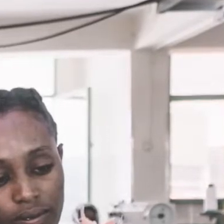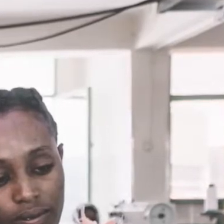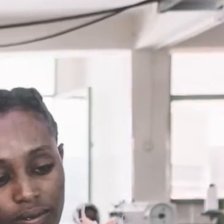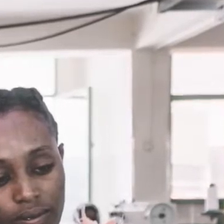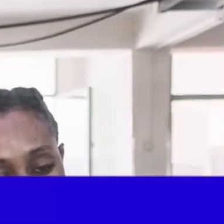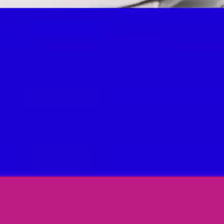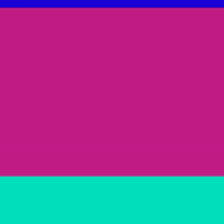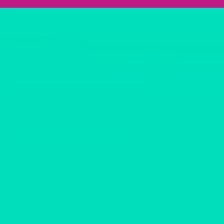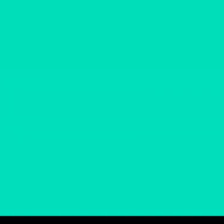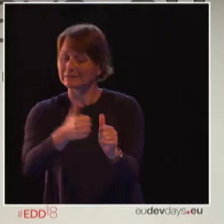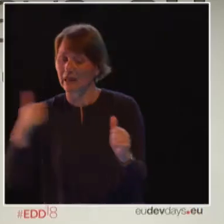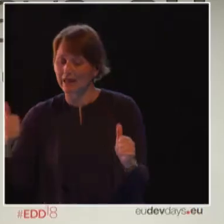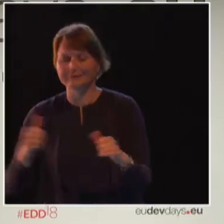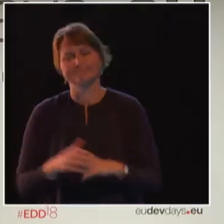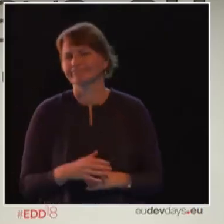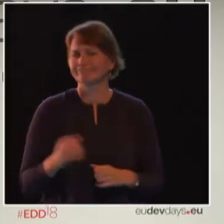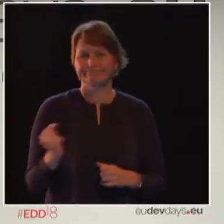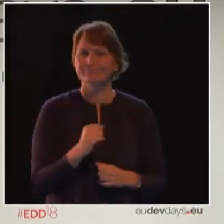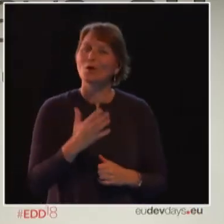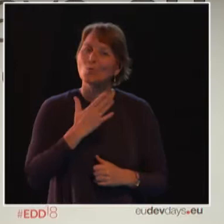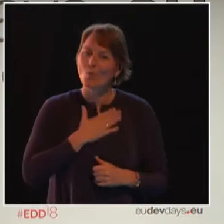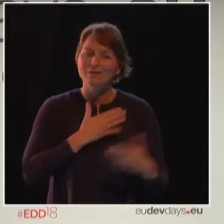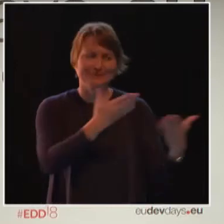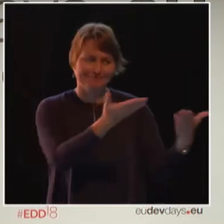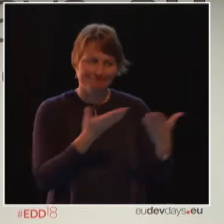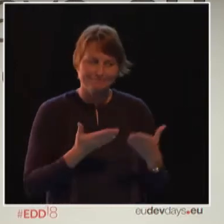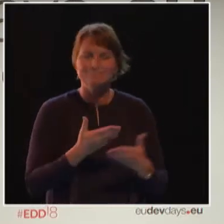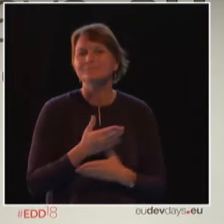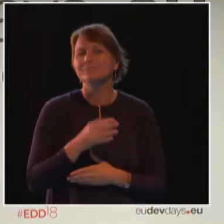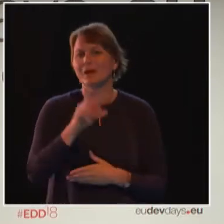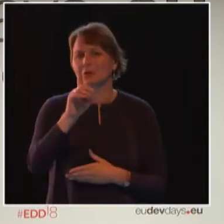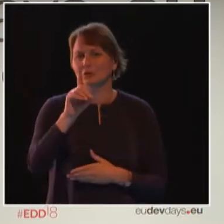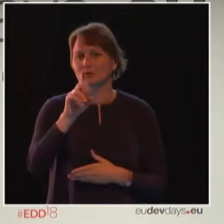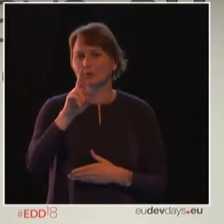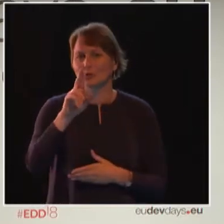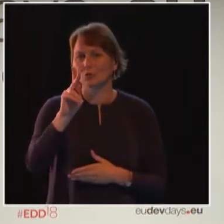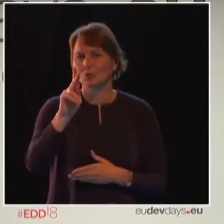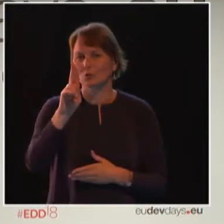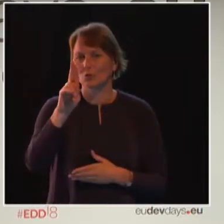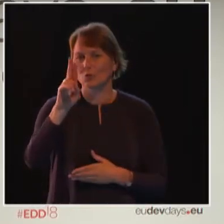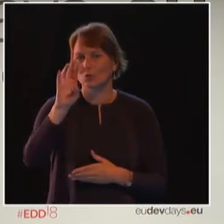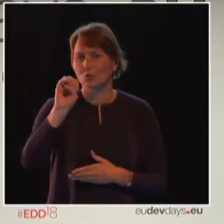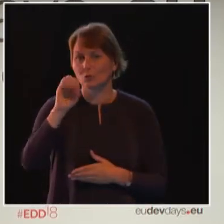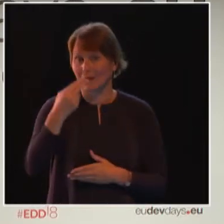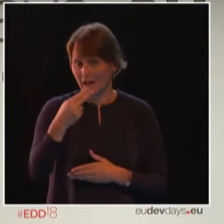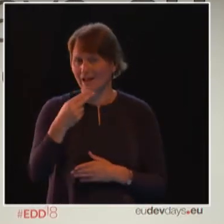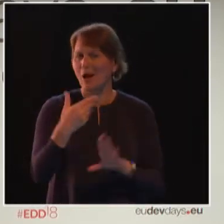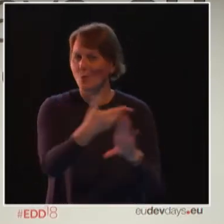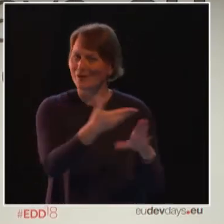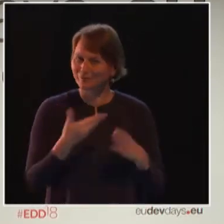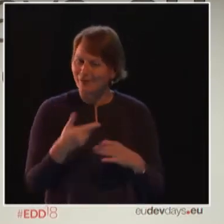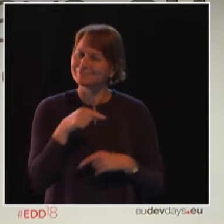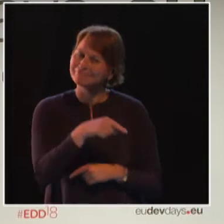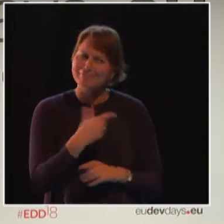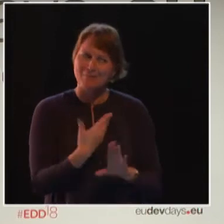I'd like to invite UN Goodwill Ambassador Jaha Dukure to say a few words. We all met her earlier and we all